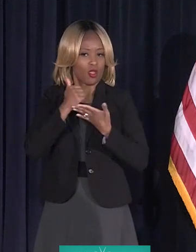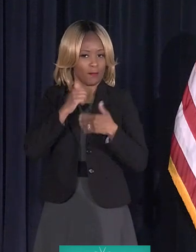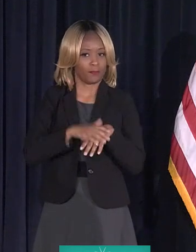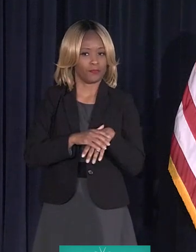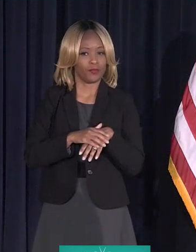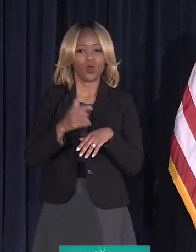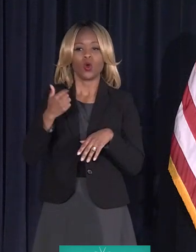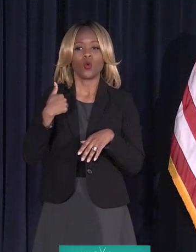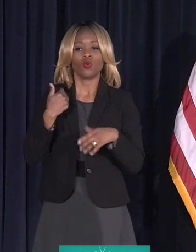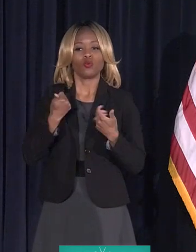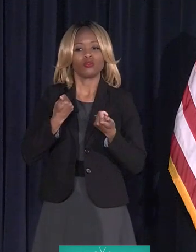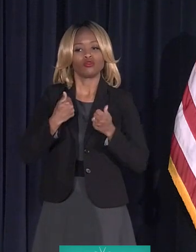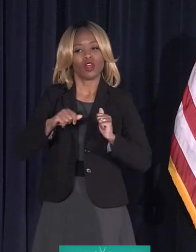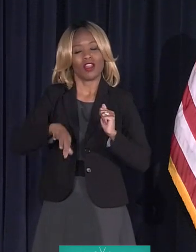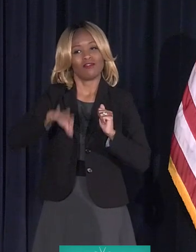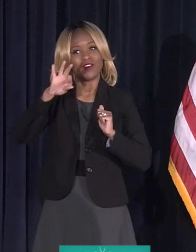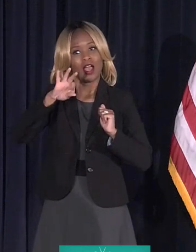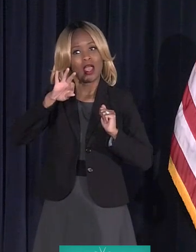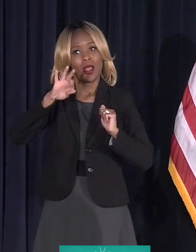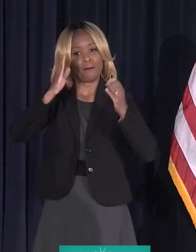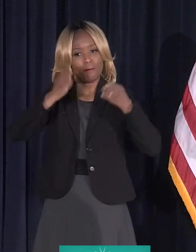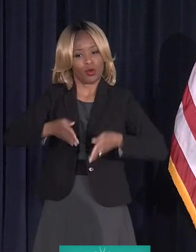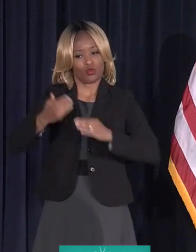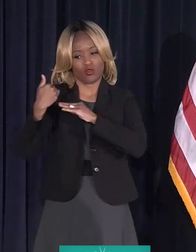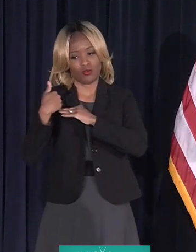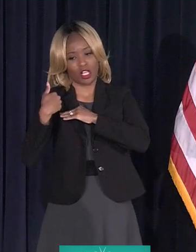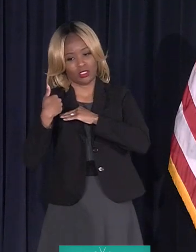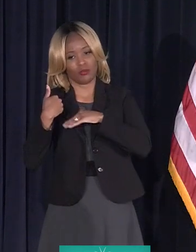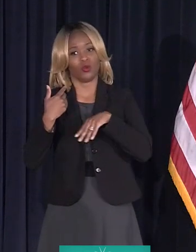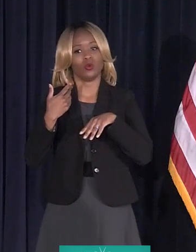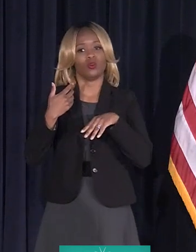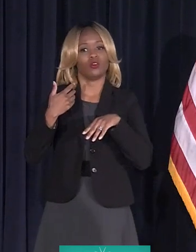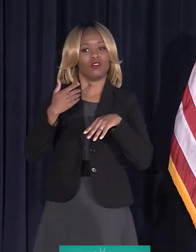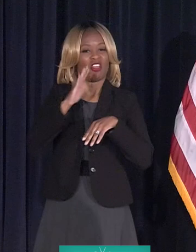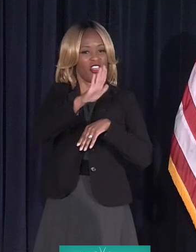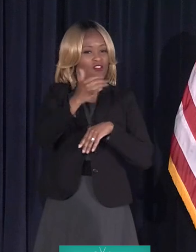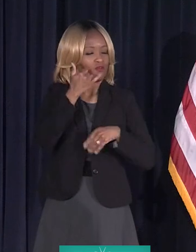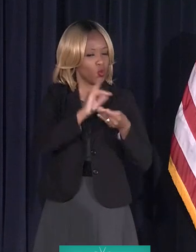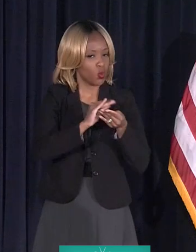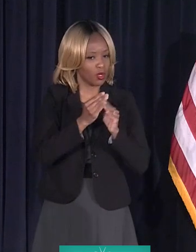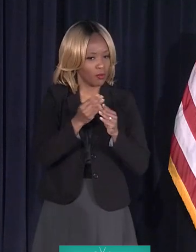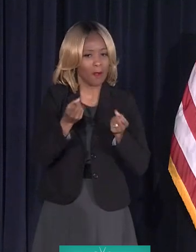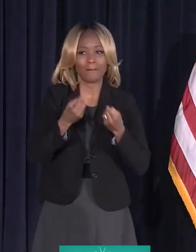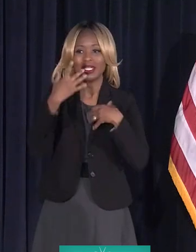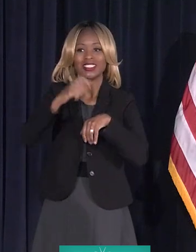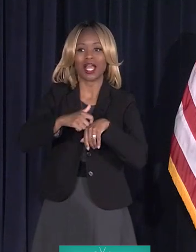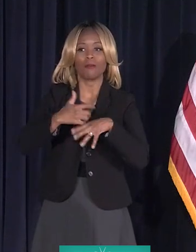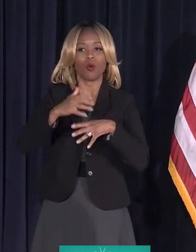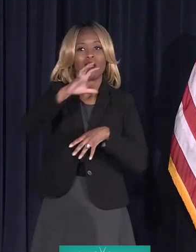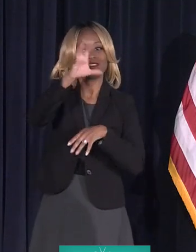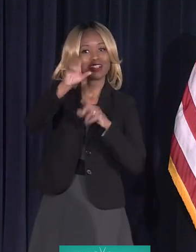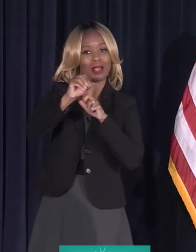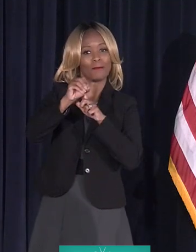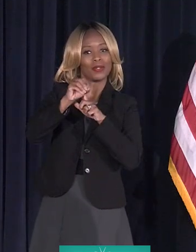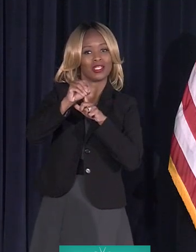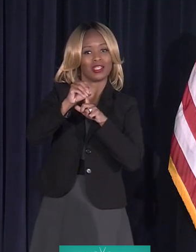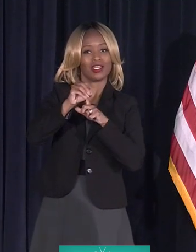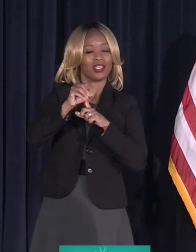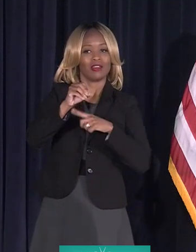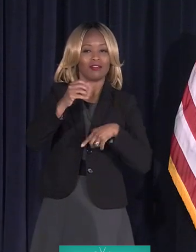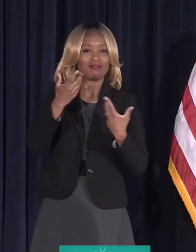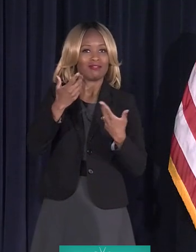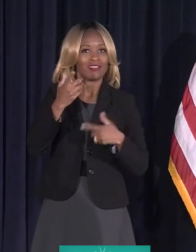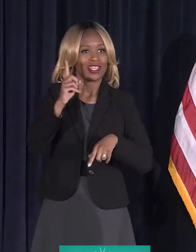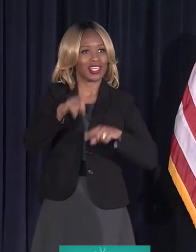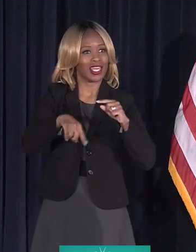to find the party responsible behind the phone number. And a lot of times it's a company that it's hard to hold criminally